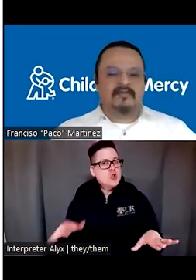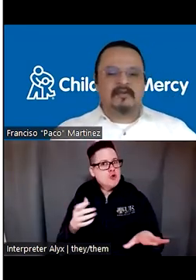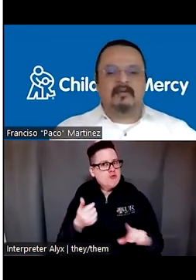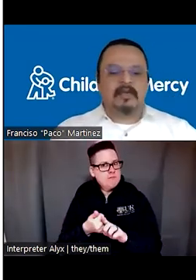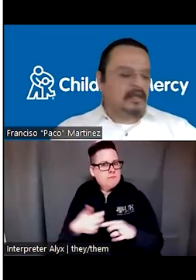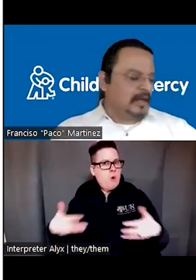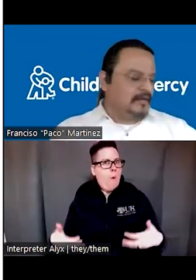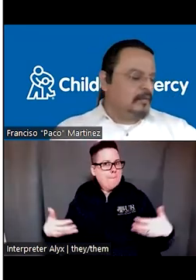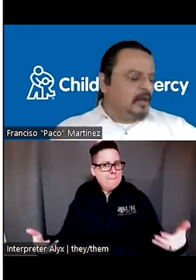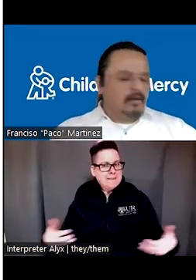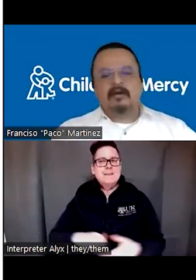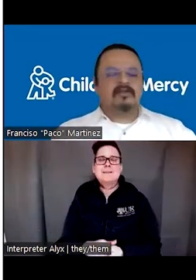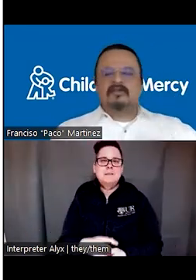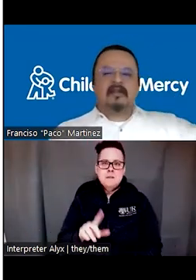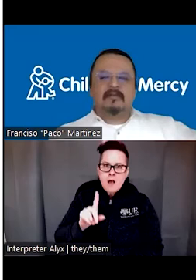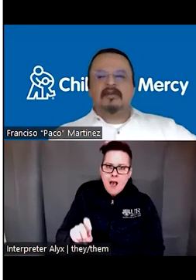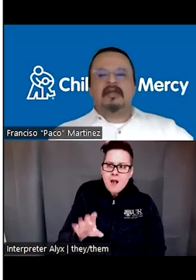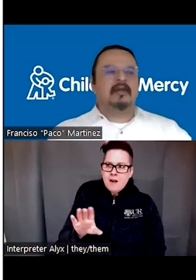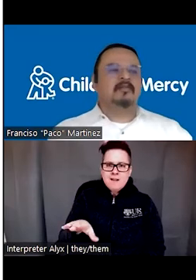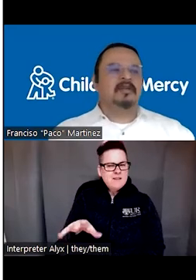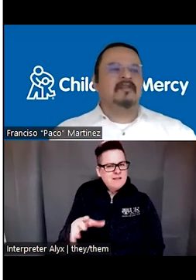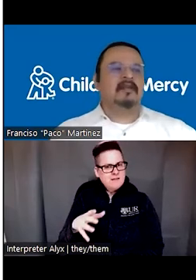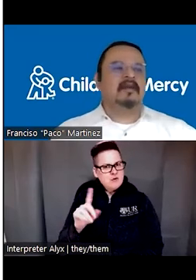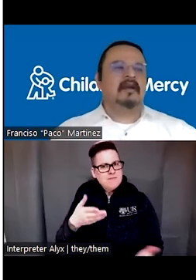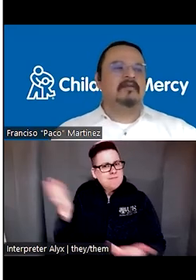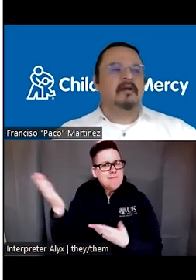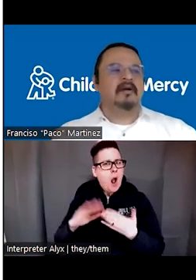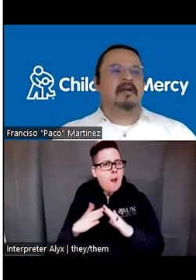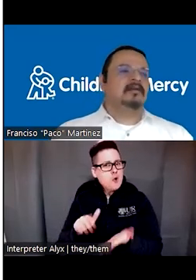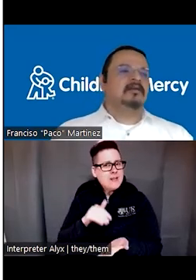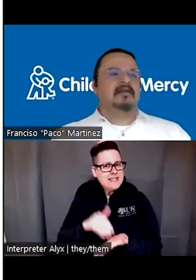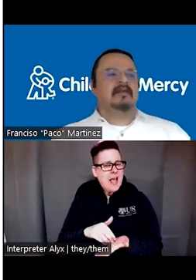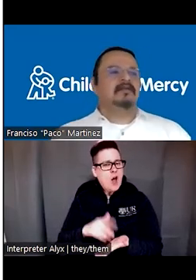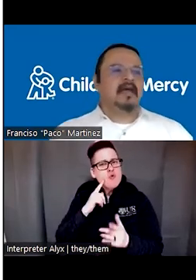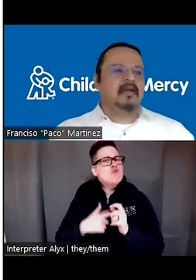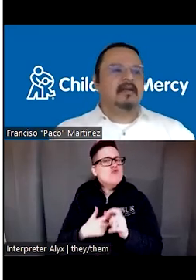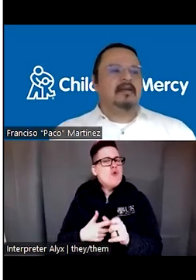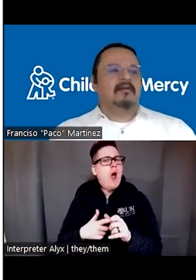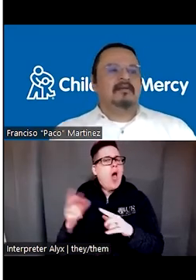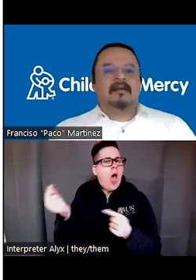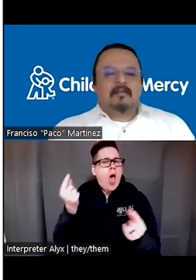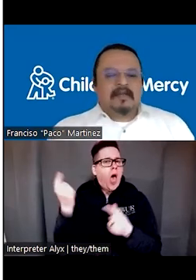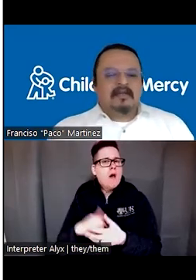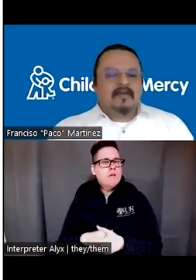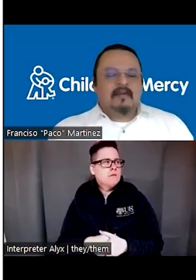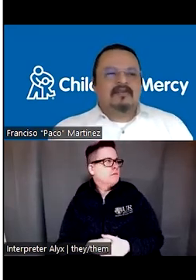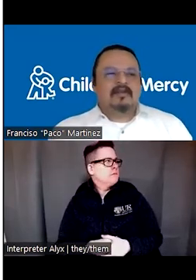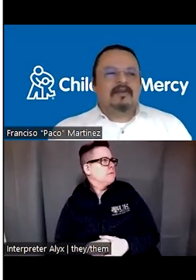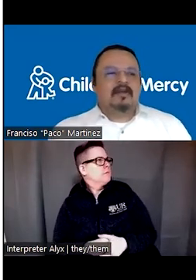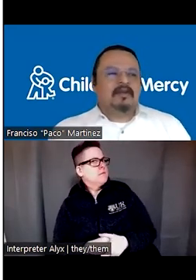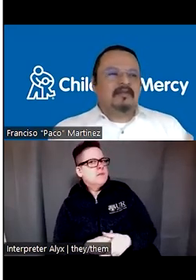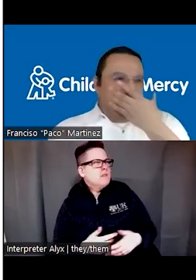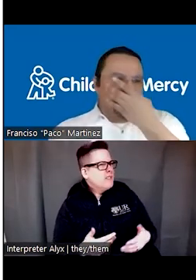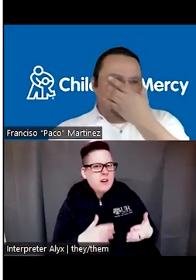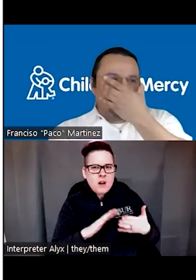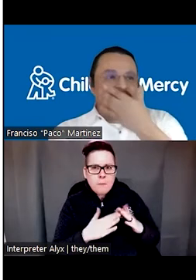obesity and we ask them, oh, just take them to the community center and run and do this and do that. But these families don't